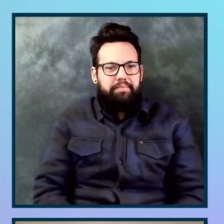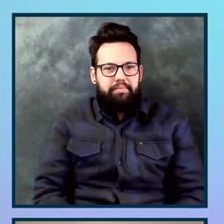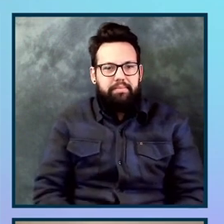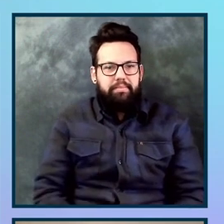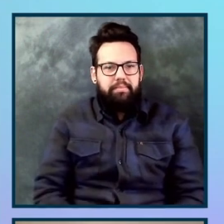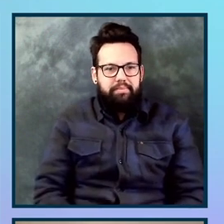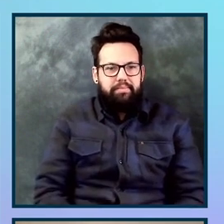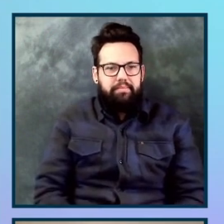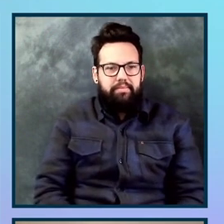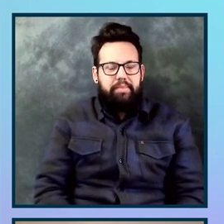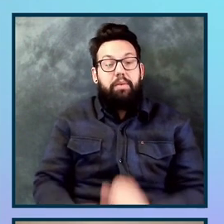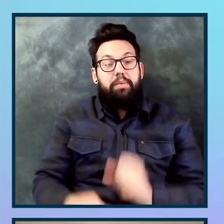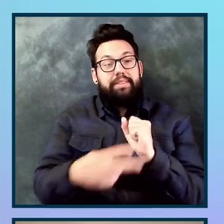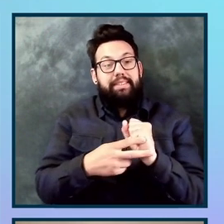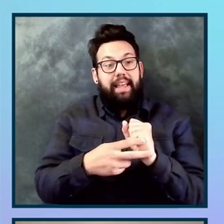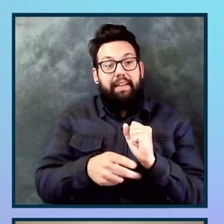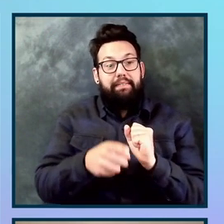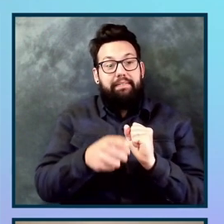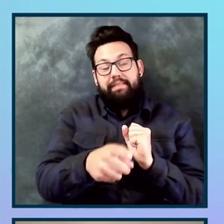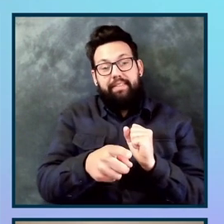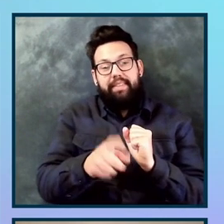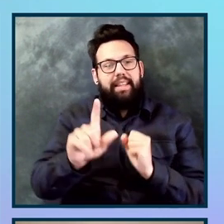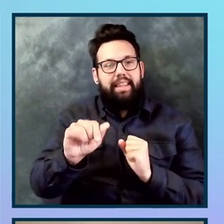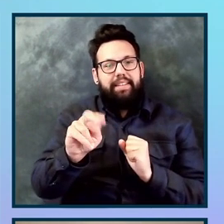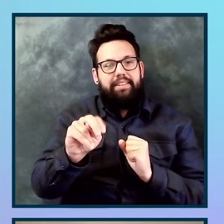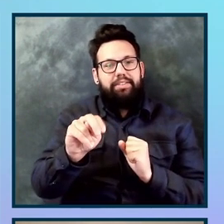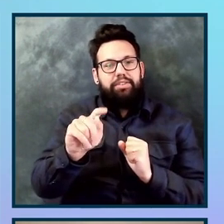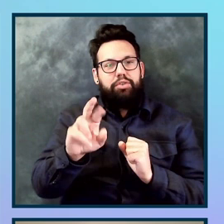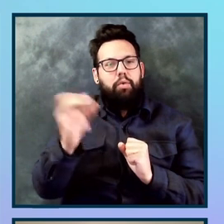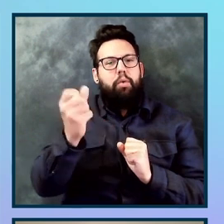cool Axlenter part for the end, but we're going to actually run those unit tests